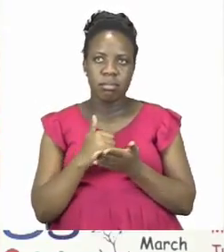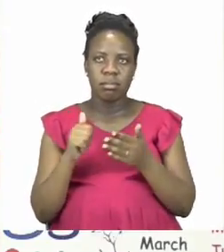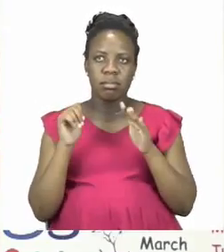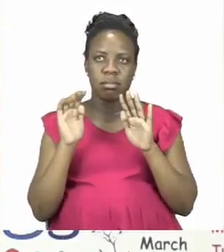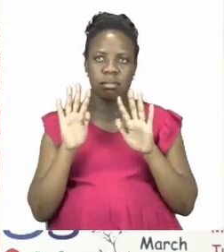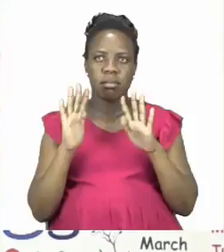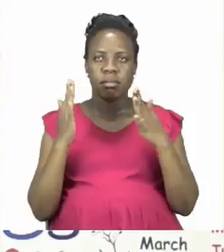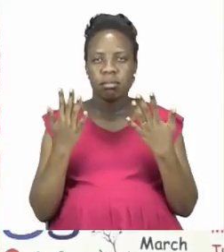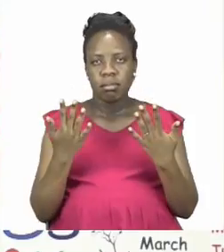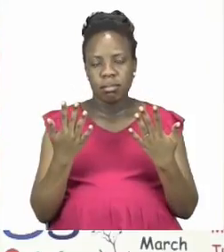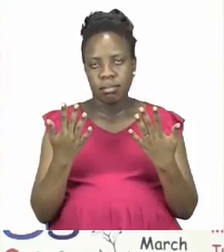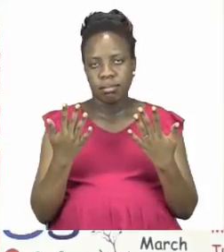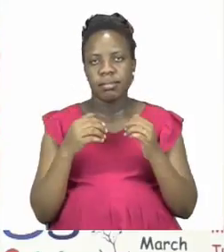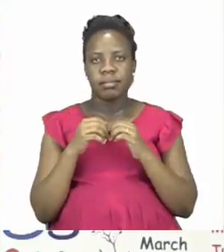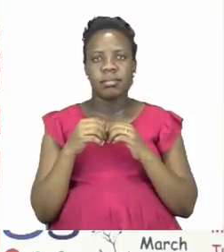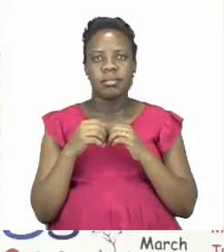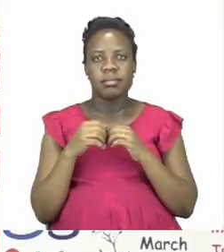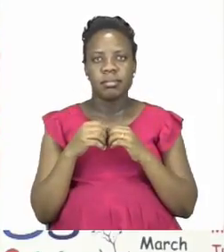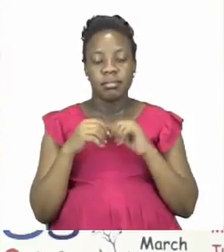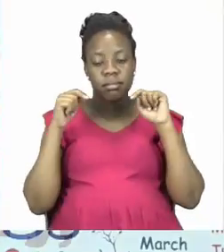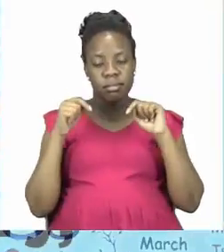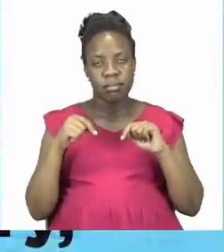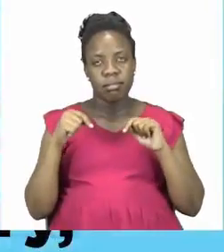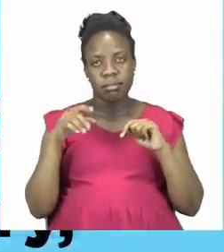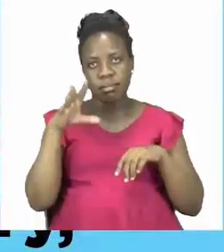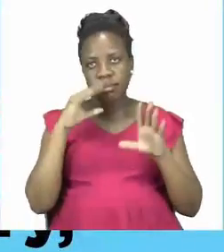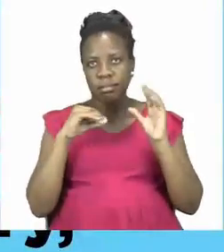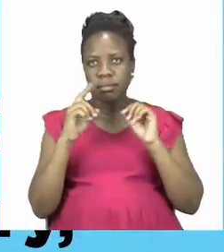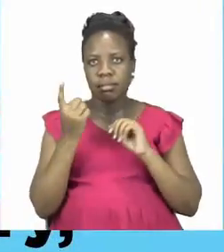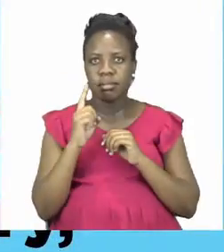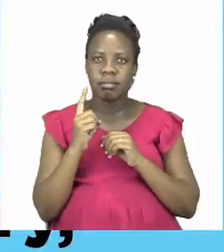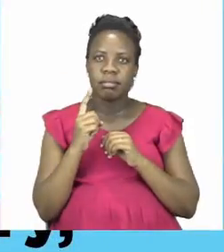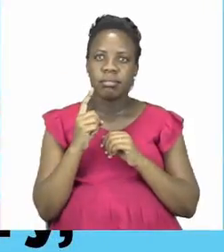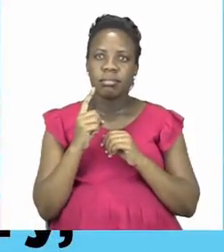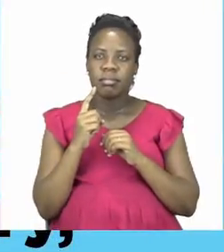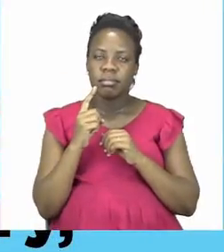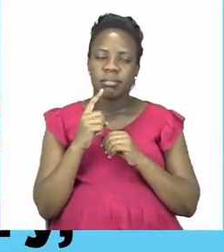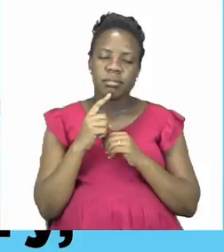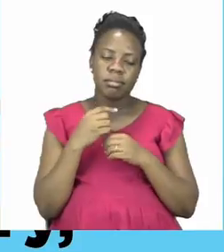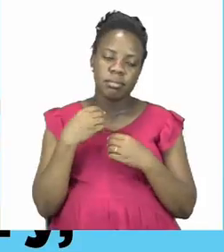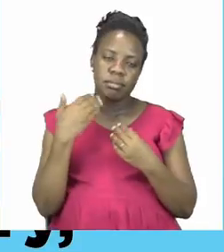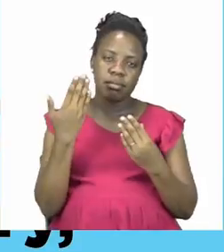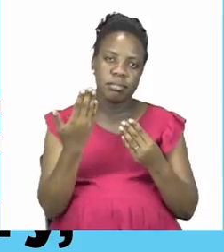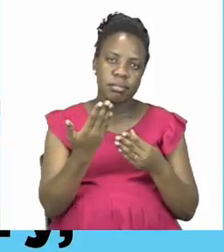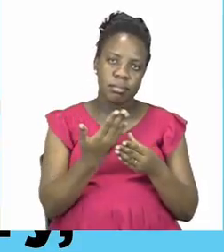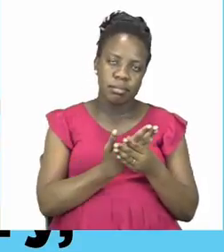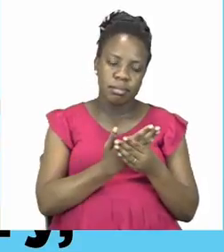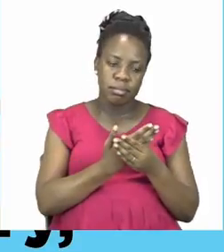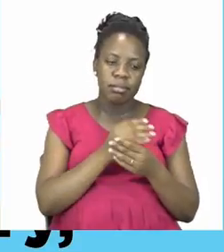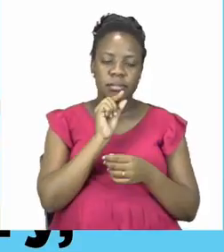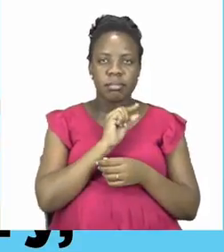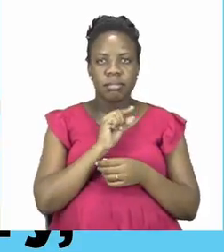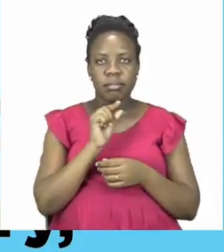Now that we are done with that let's see what we are going to learn about today. In today's lesson we'll do vocabulary,